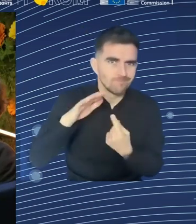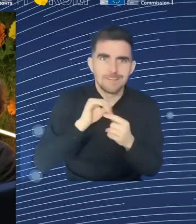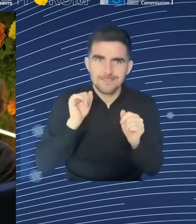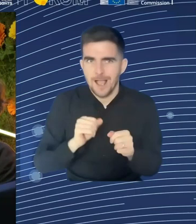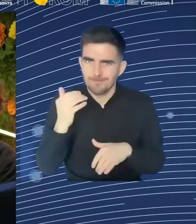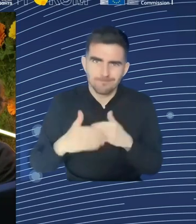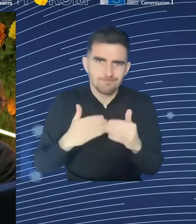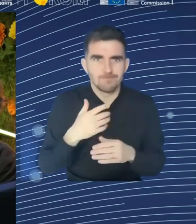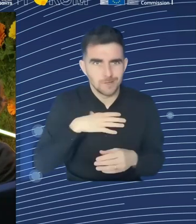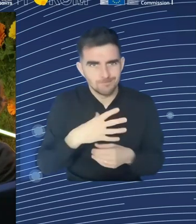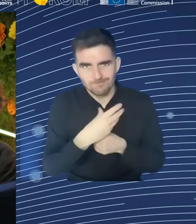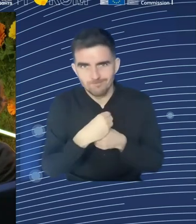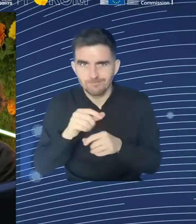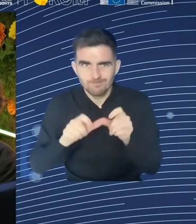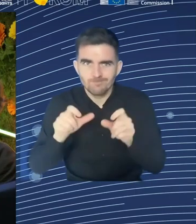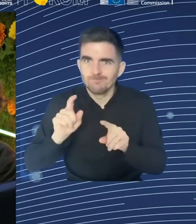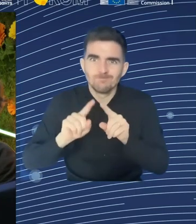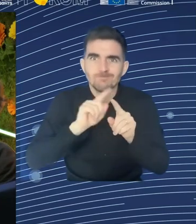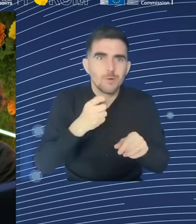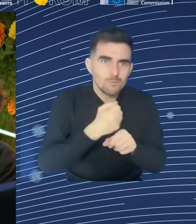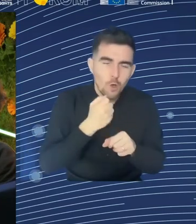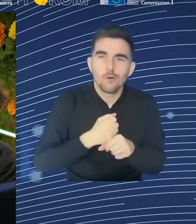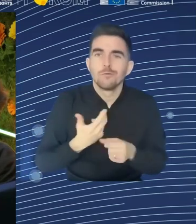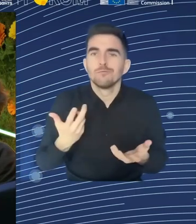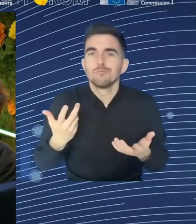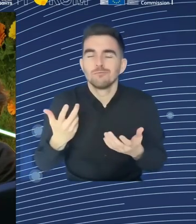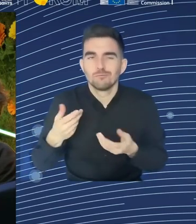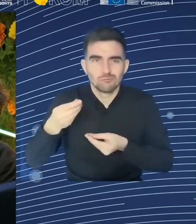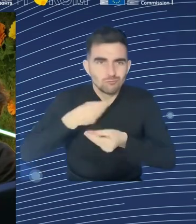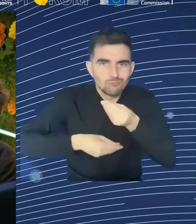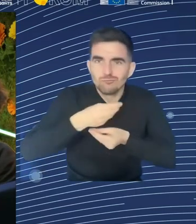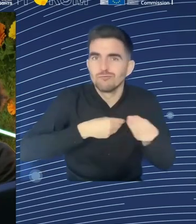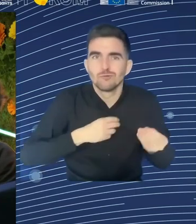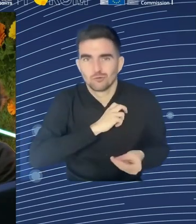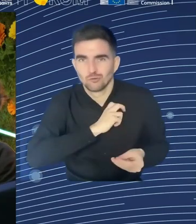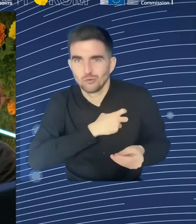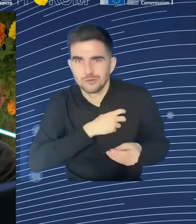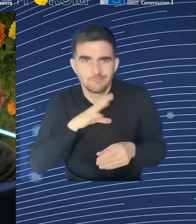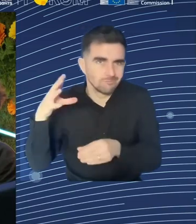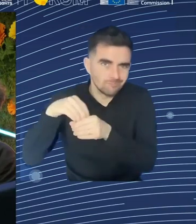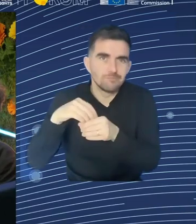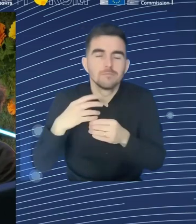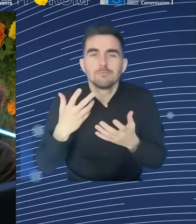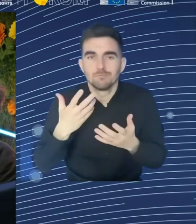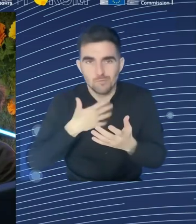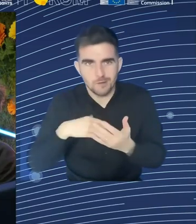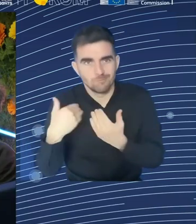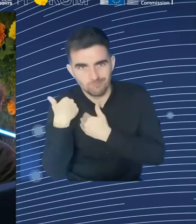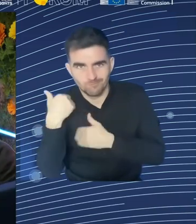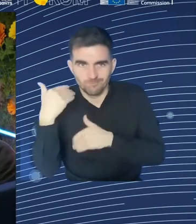Esther, the persistent shortages we have been talking about, whether they are linked to labour or to skills,